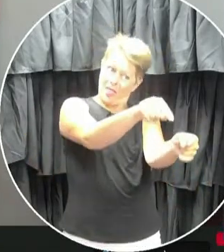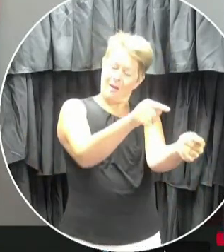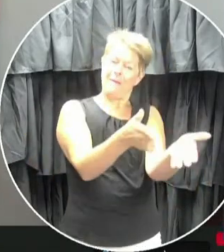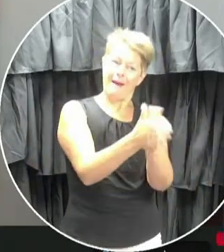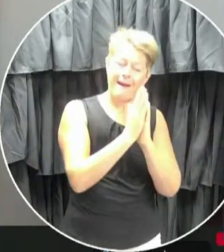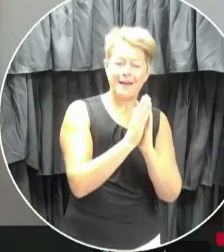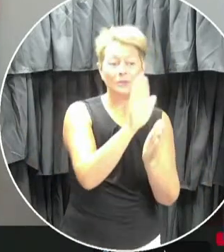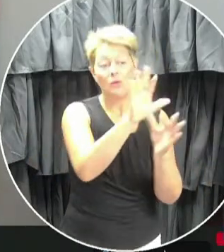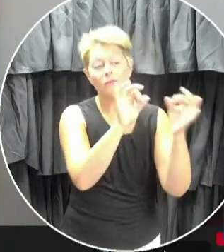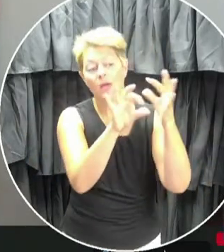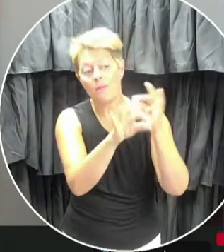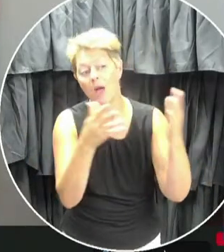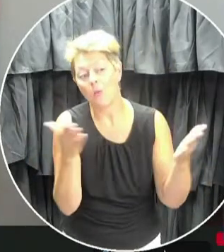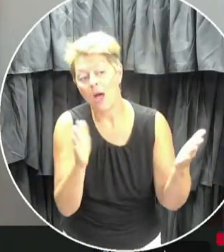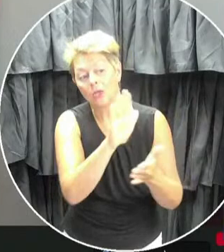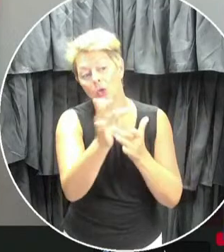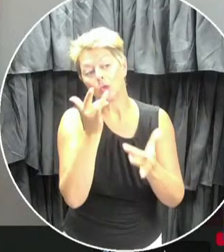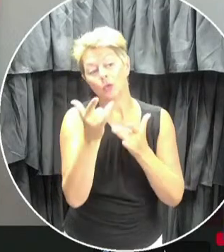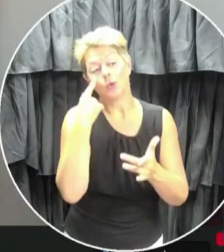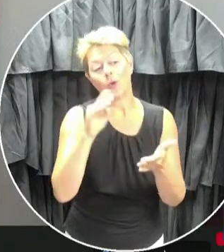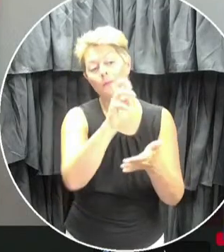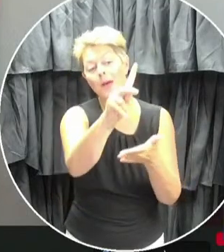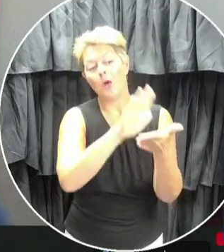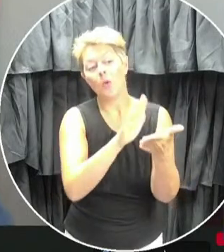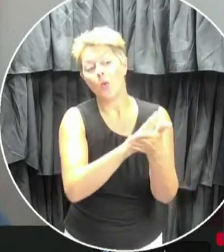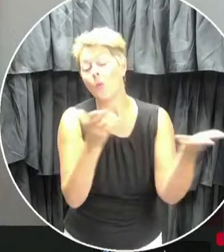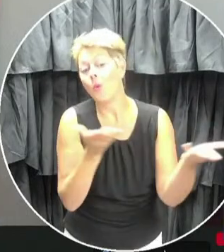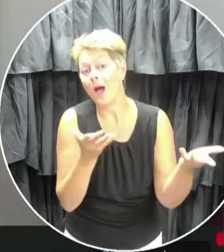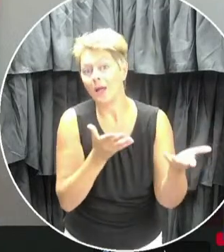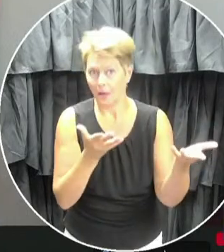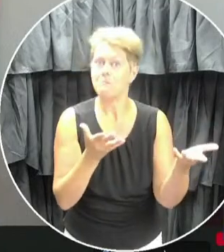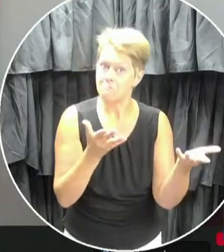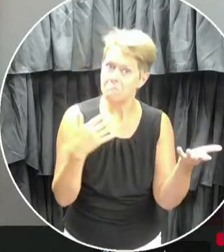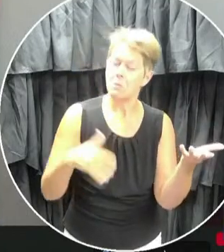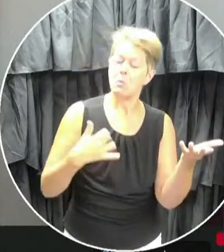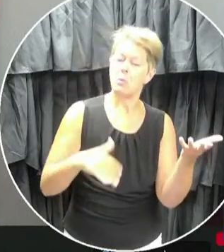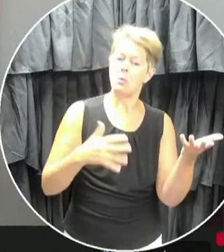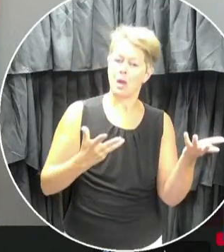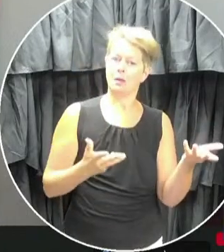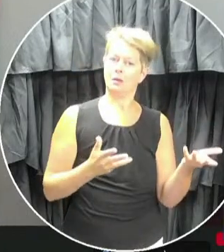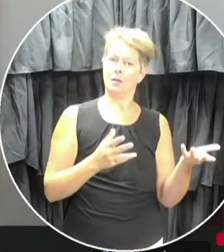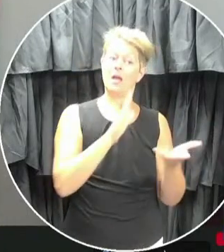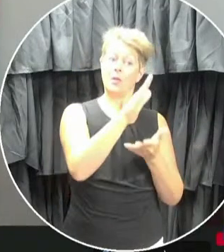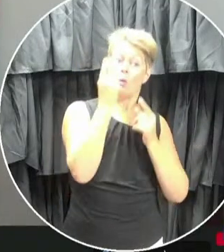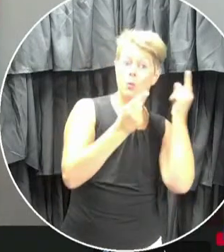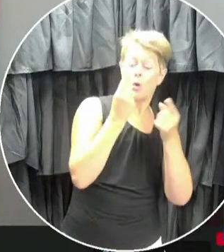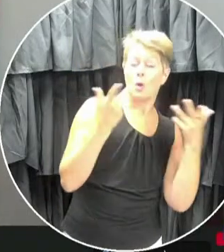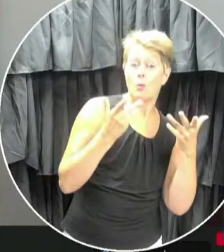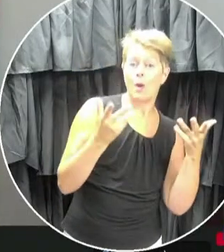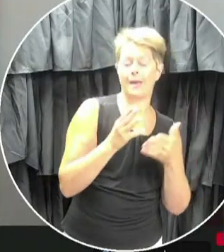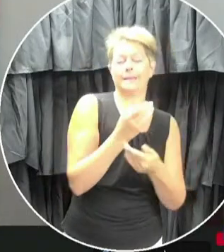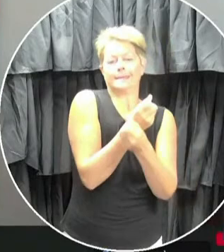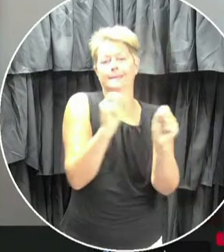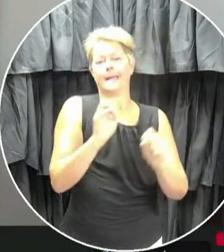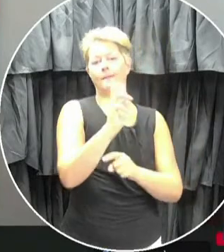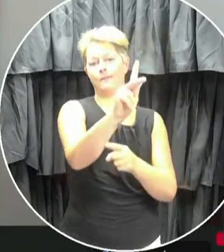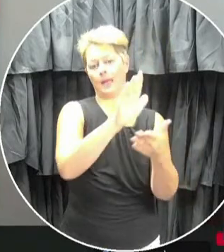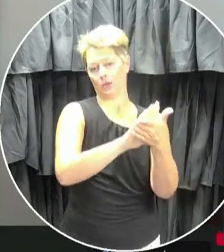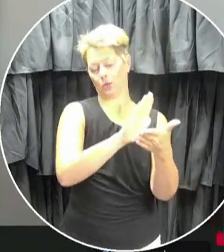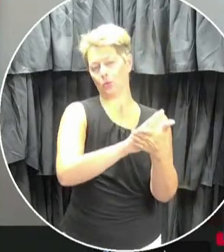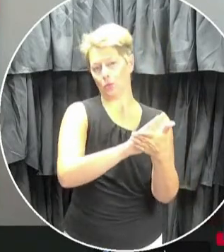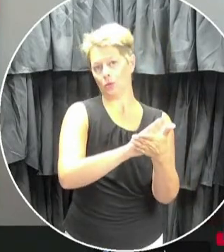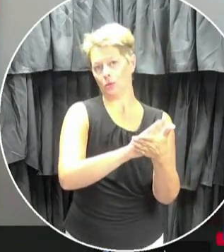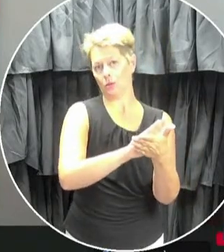to try and get feedback on what their concerns are and their worries are about a safe reentry, all in preparation for the release of our